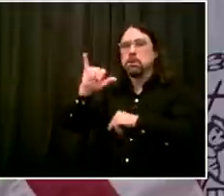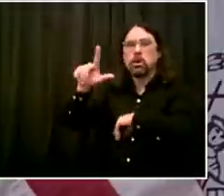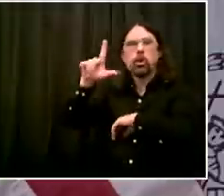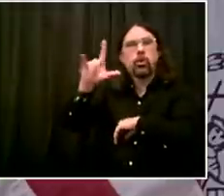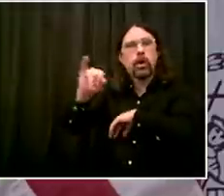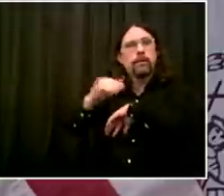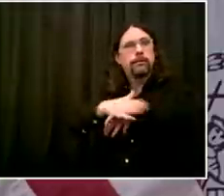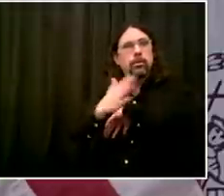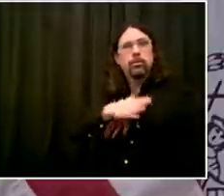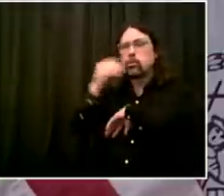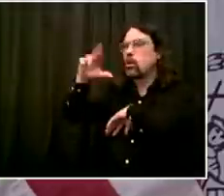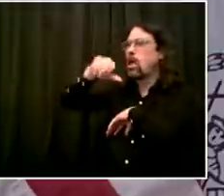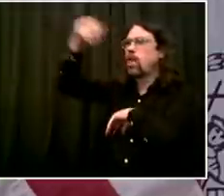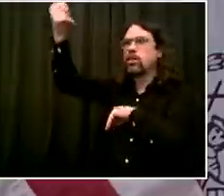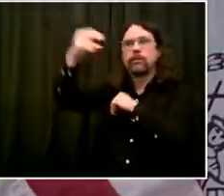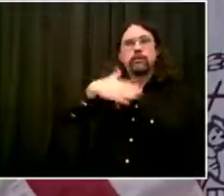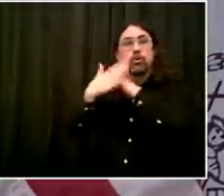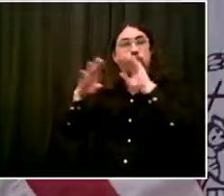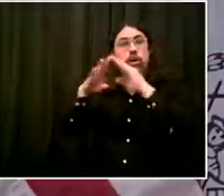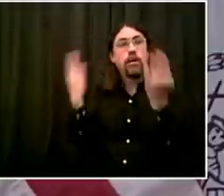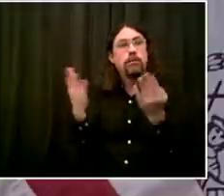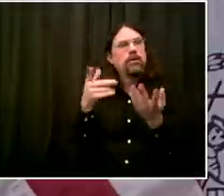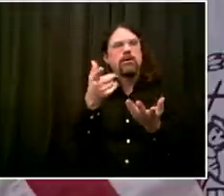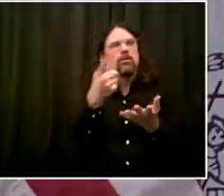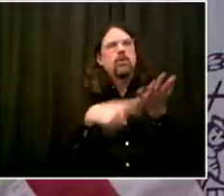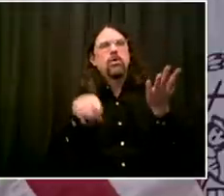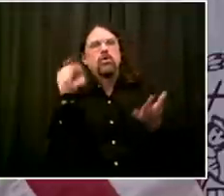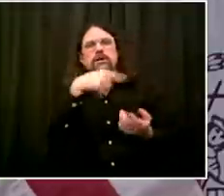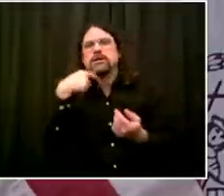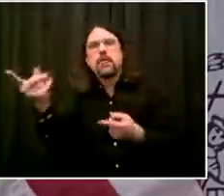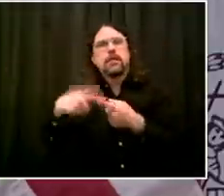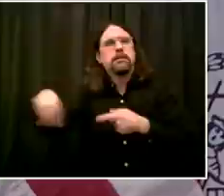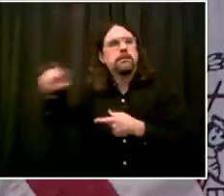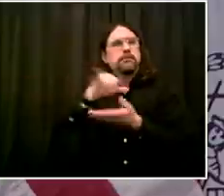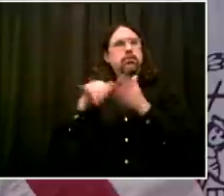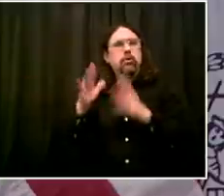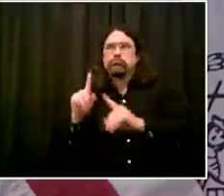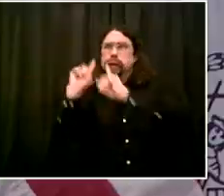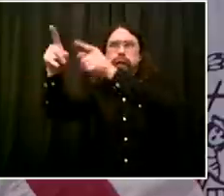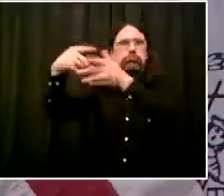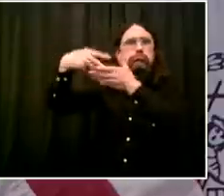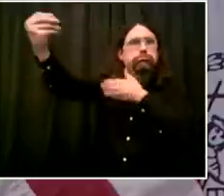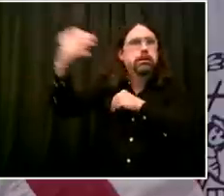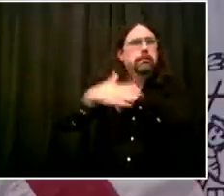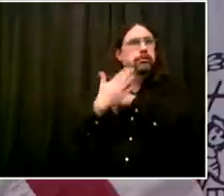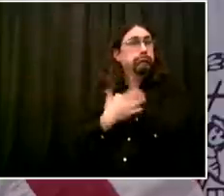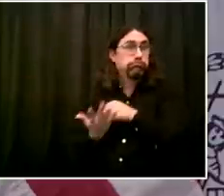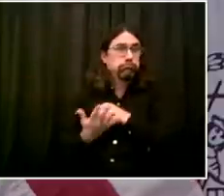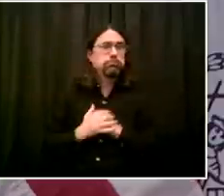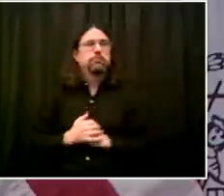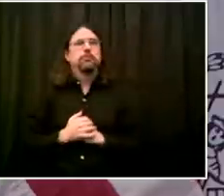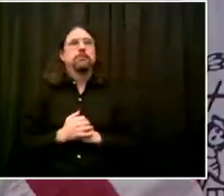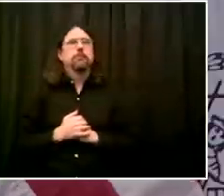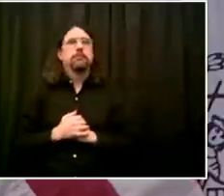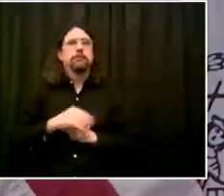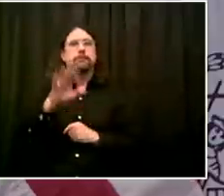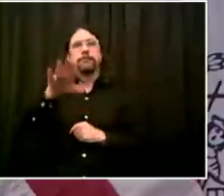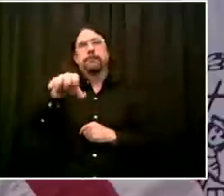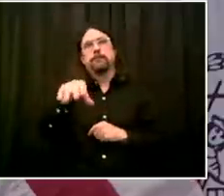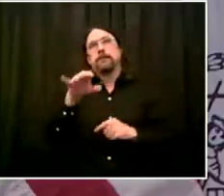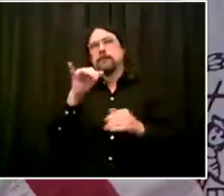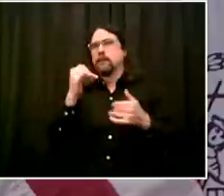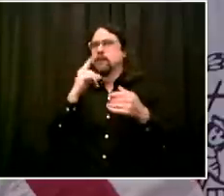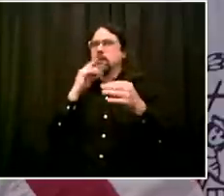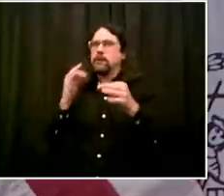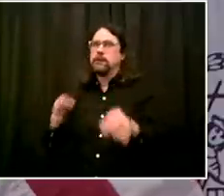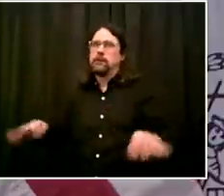I'm not encouraging people to do a lot of traveling. Um, the beaches all over the region are going to come with